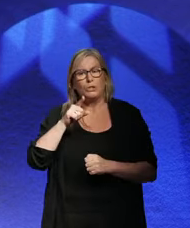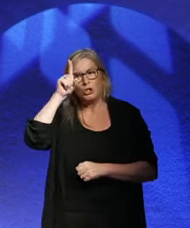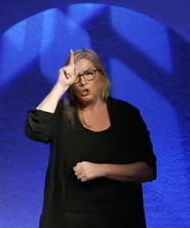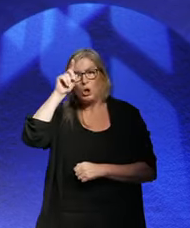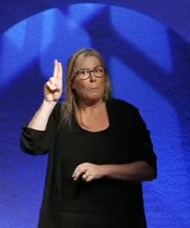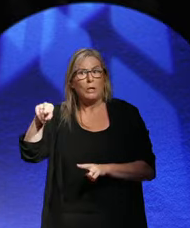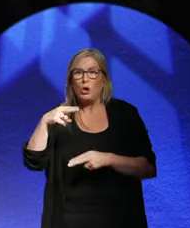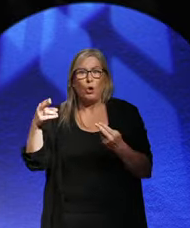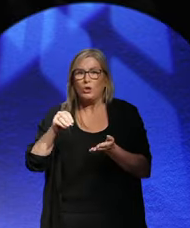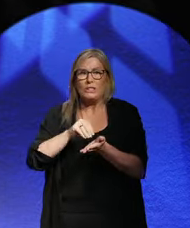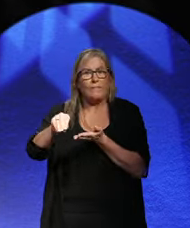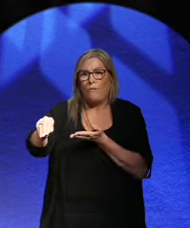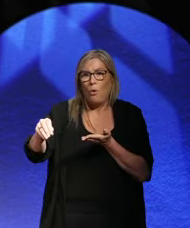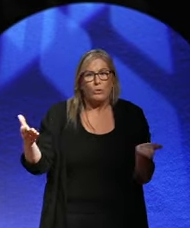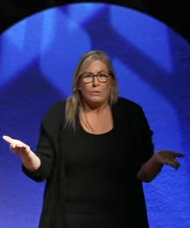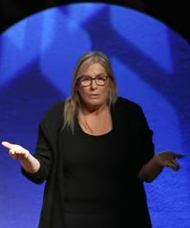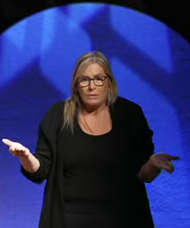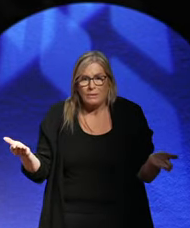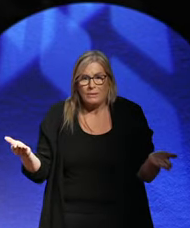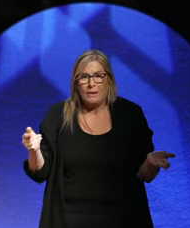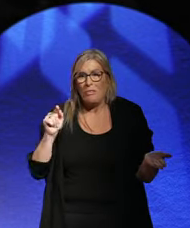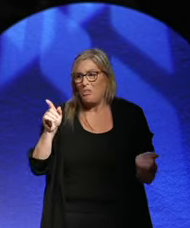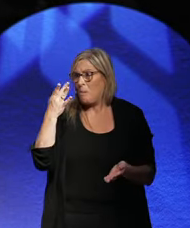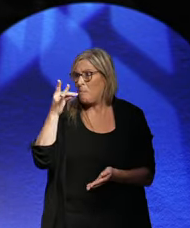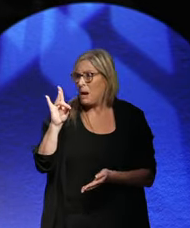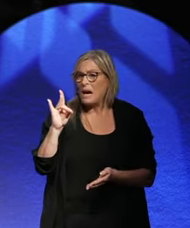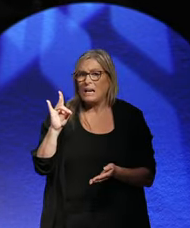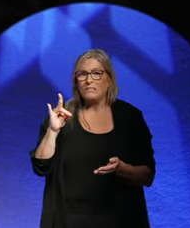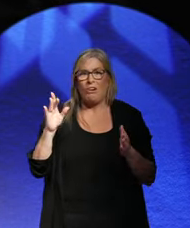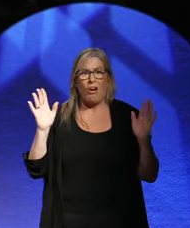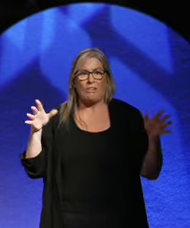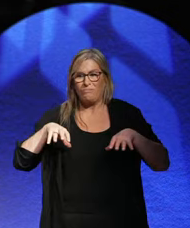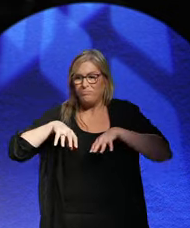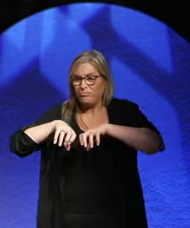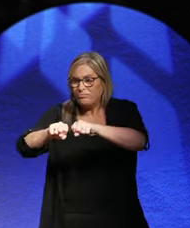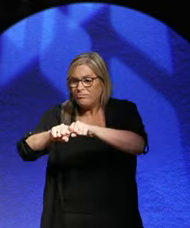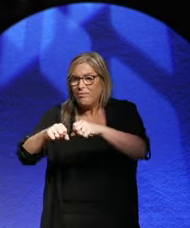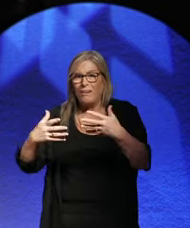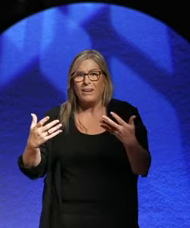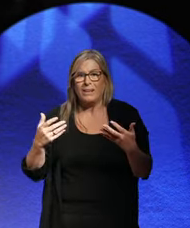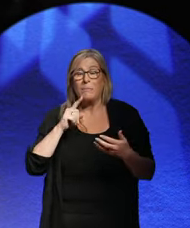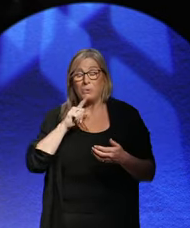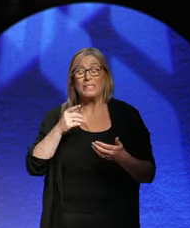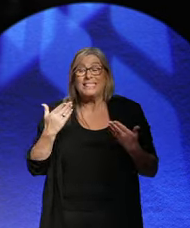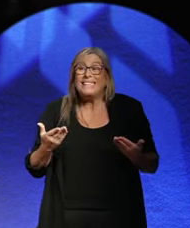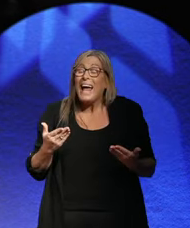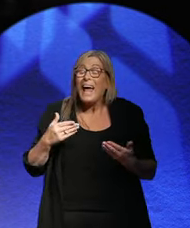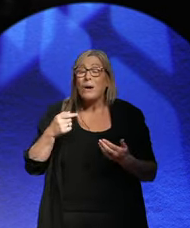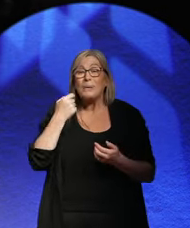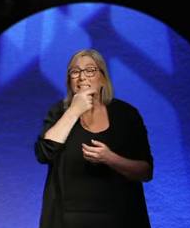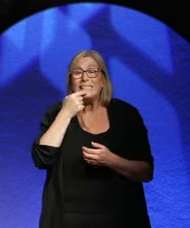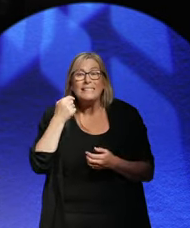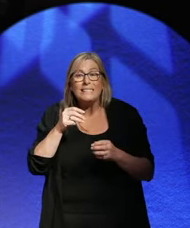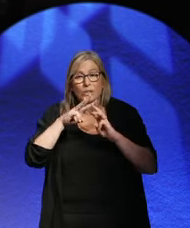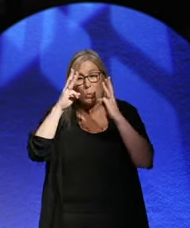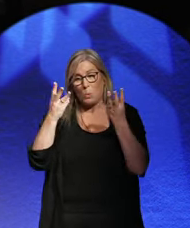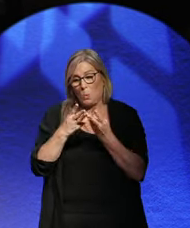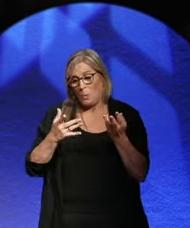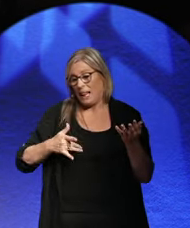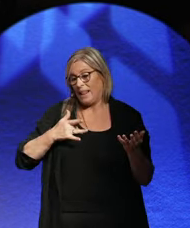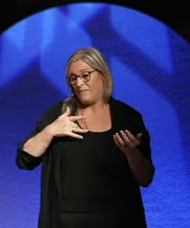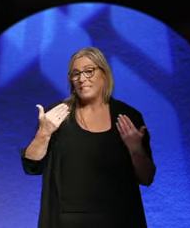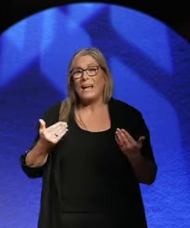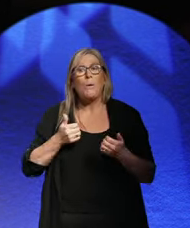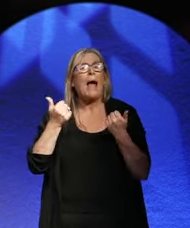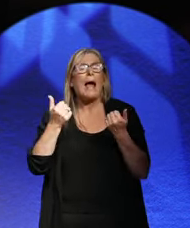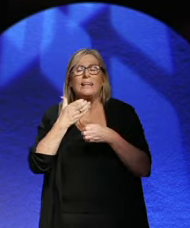pay. Their banks, I mean, now it's easy. In the world we live in now, any, basically any